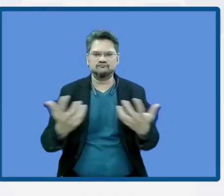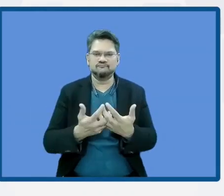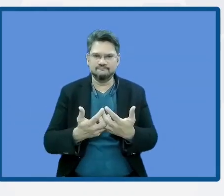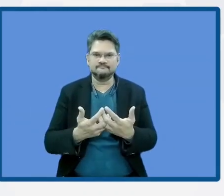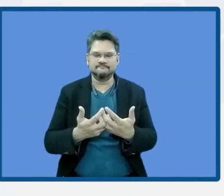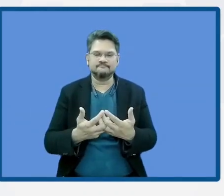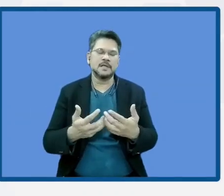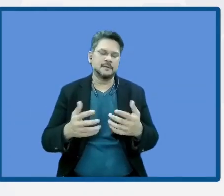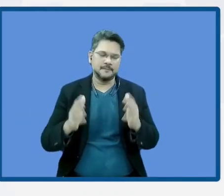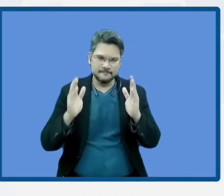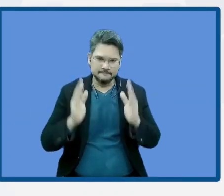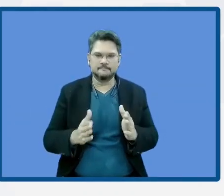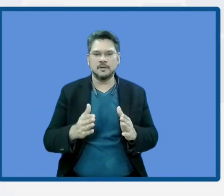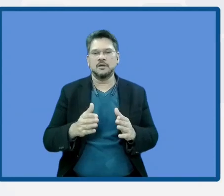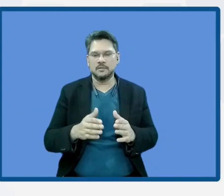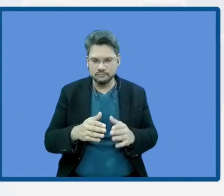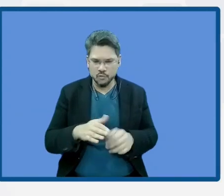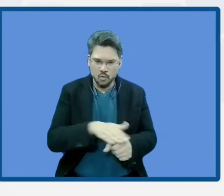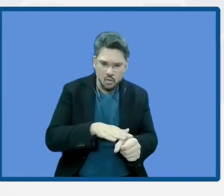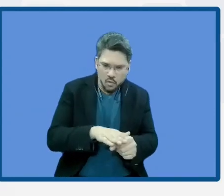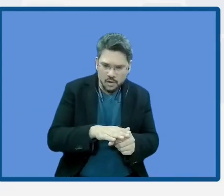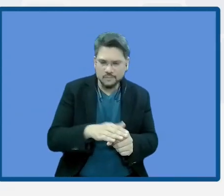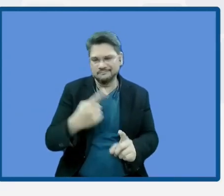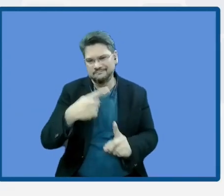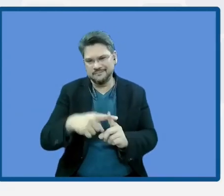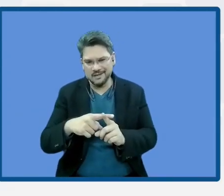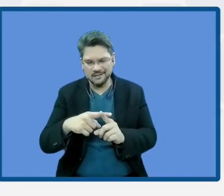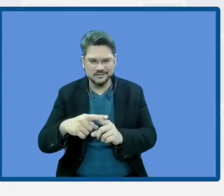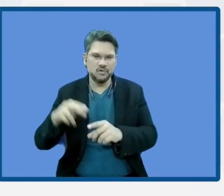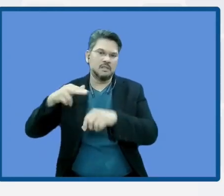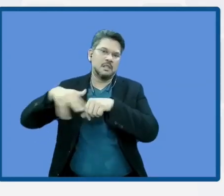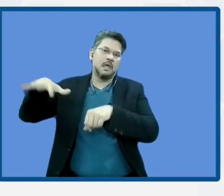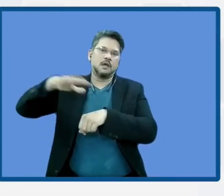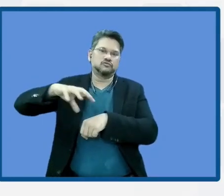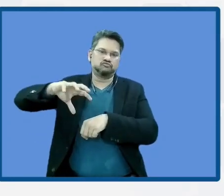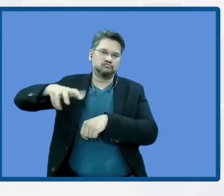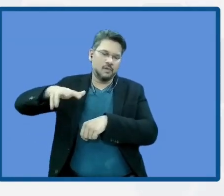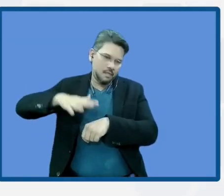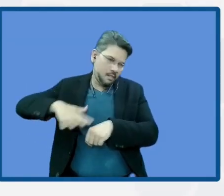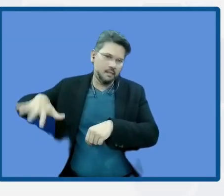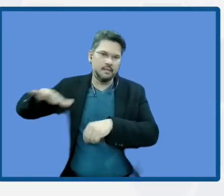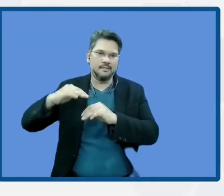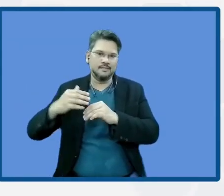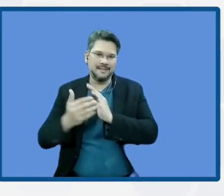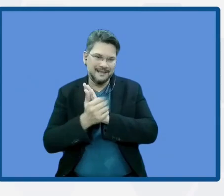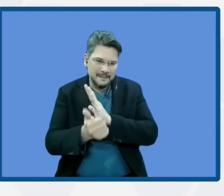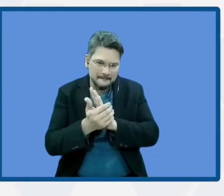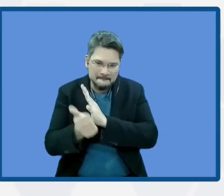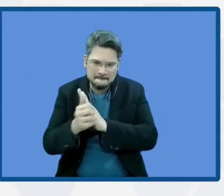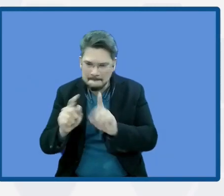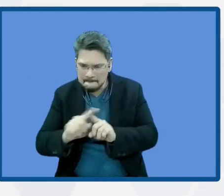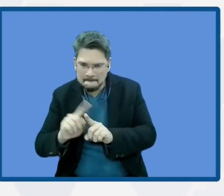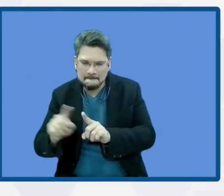capabilities. This will allow us to explore, among other things, the role